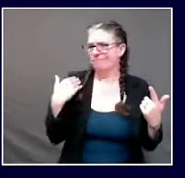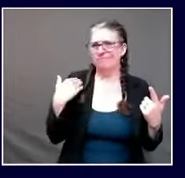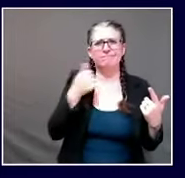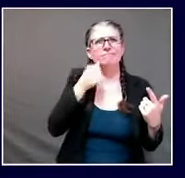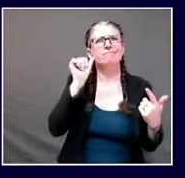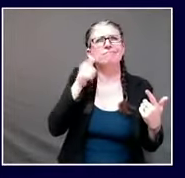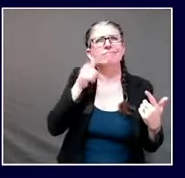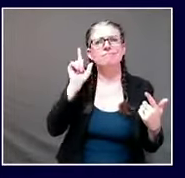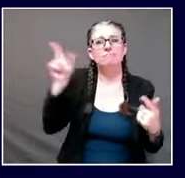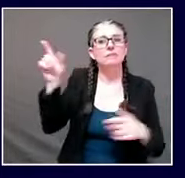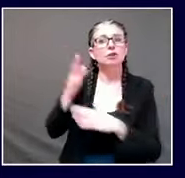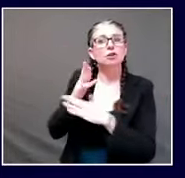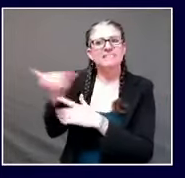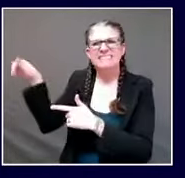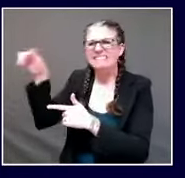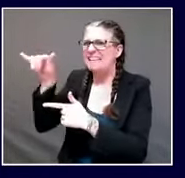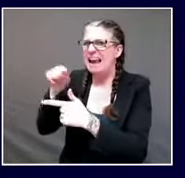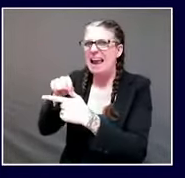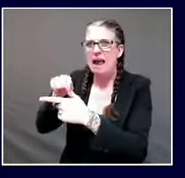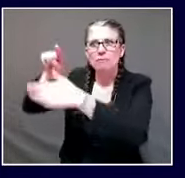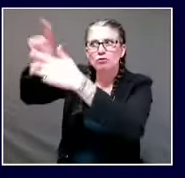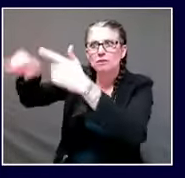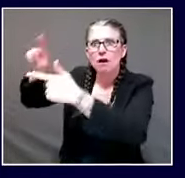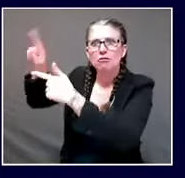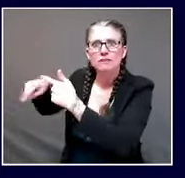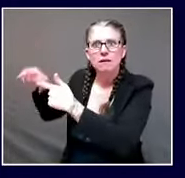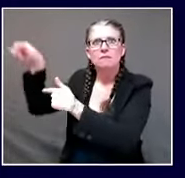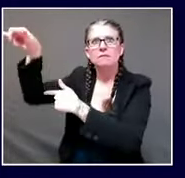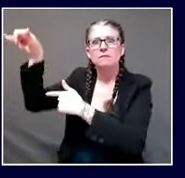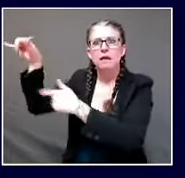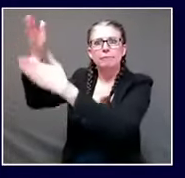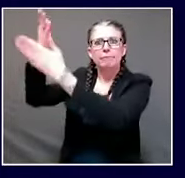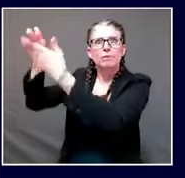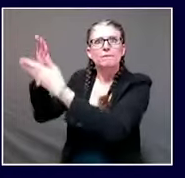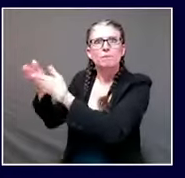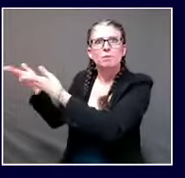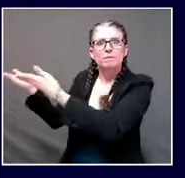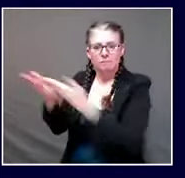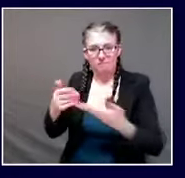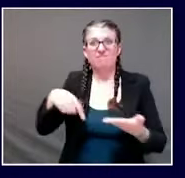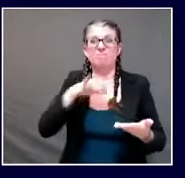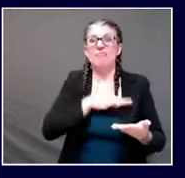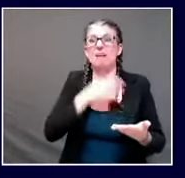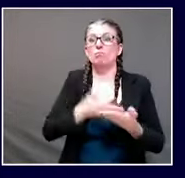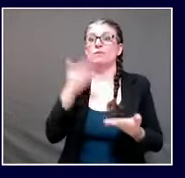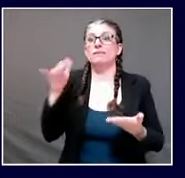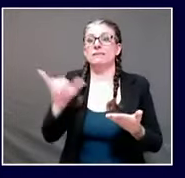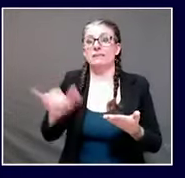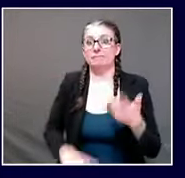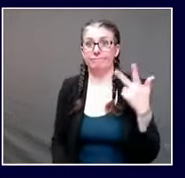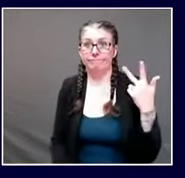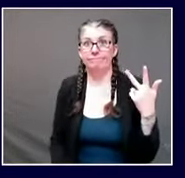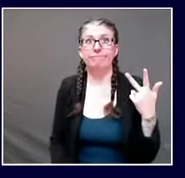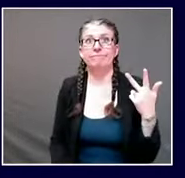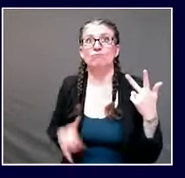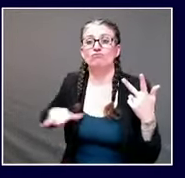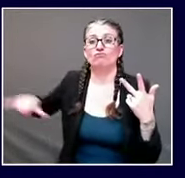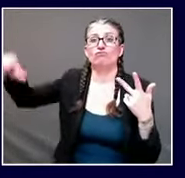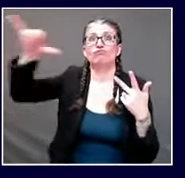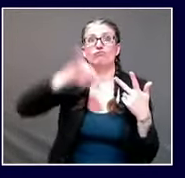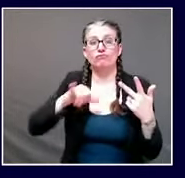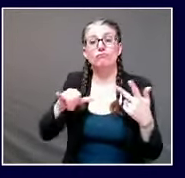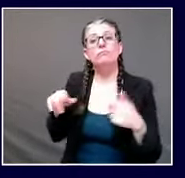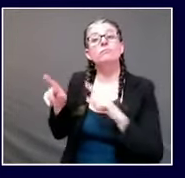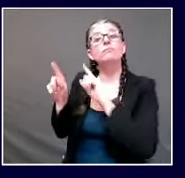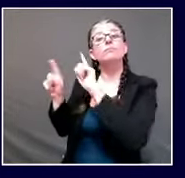analysis that found what we have found in maine and what the scots saw which is although cases have definitely been detected they